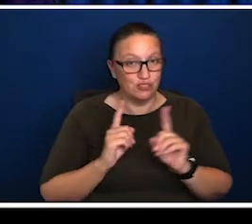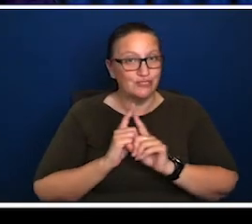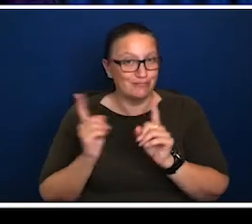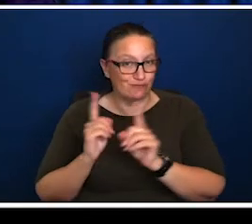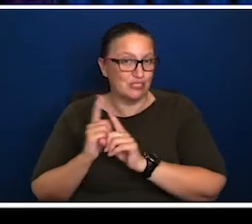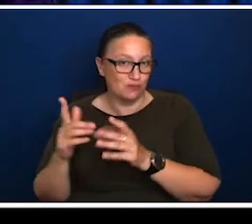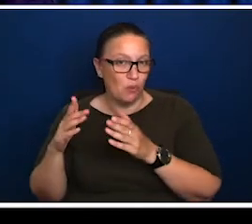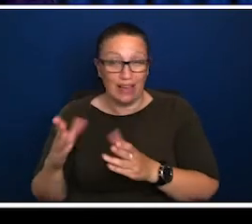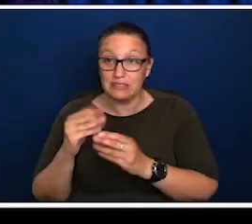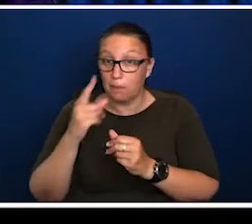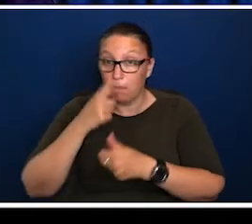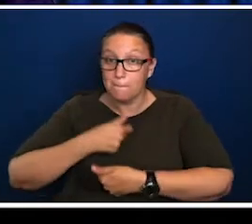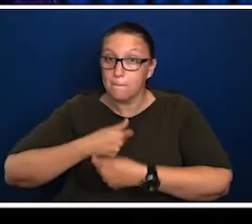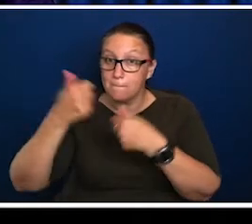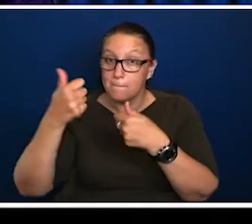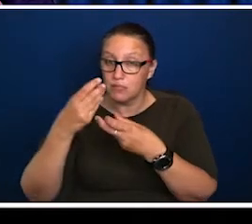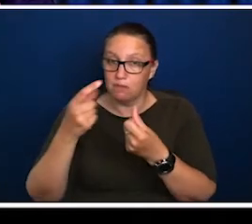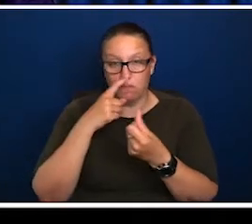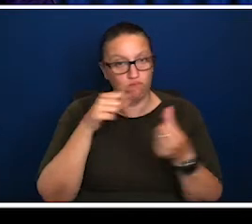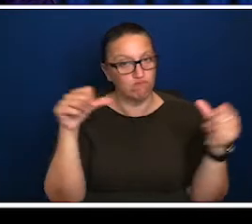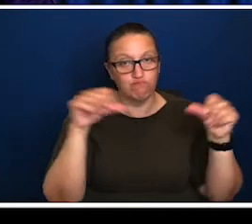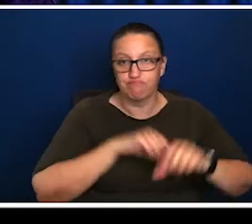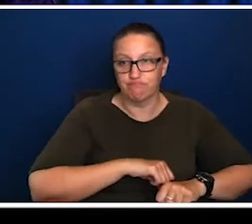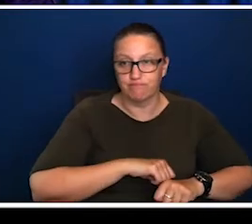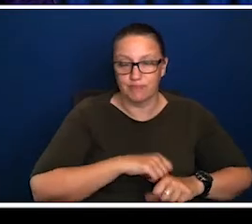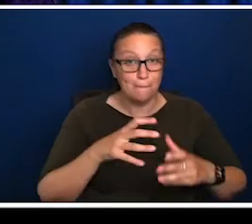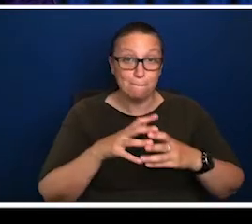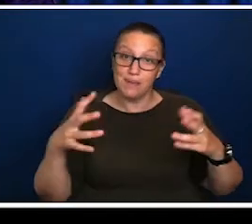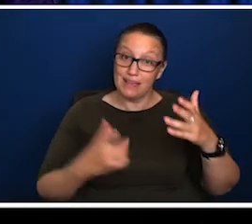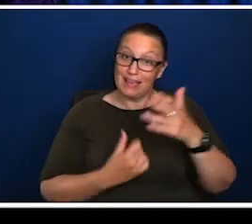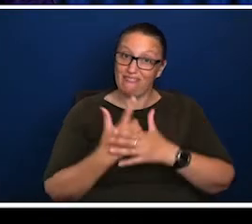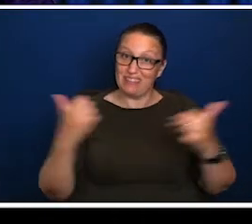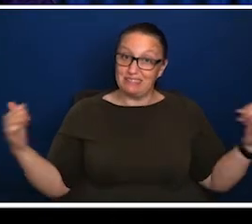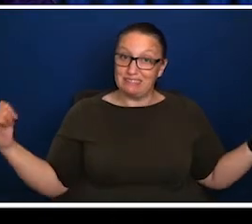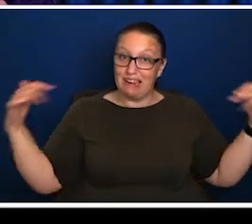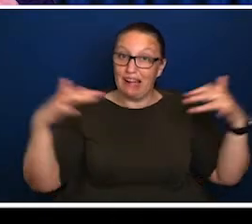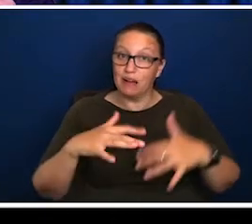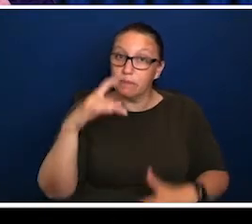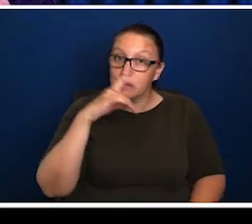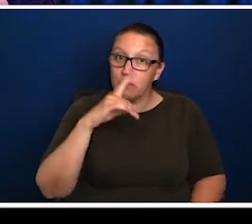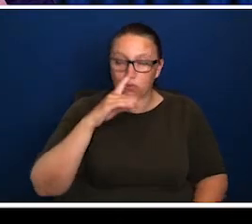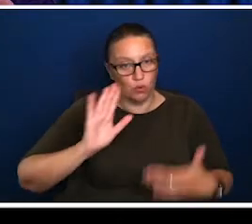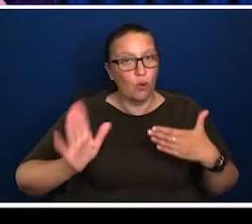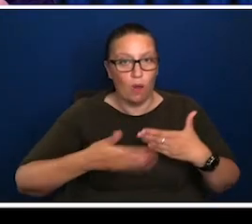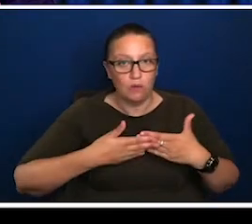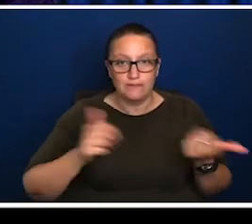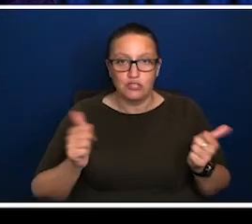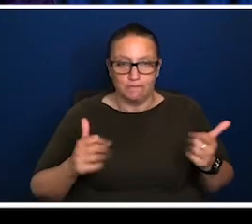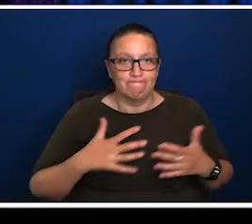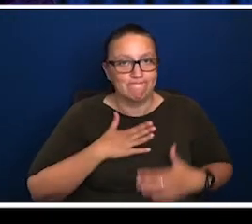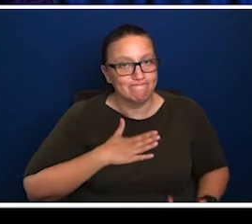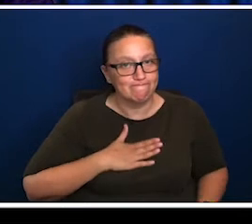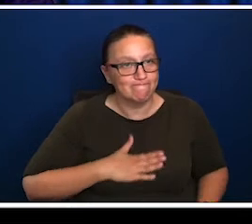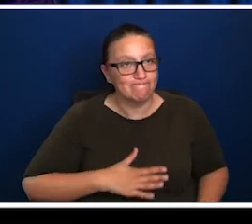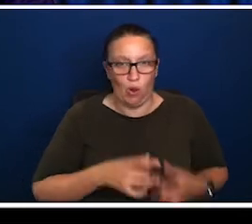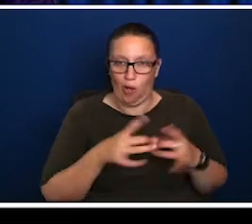losers are very random. So because you're shutting mass events, because you're shutting things that involve people in large numbers, because